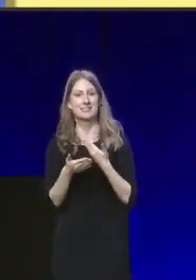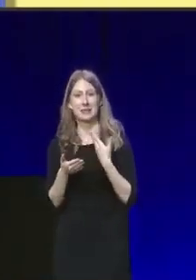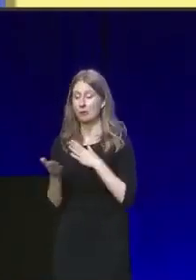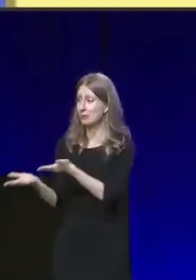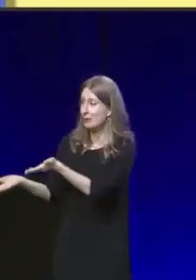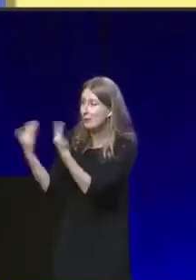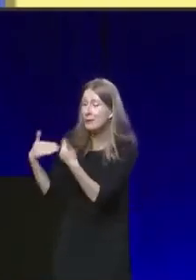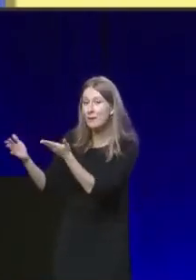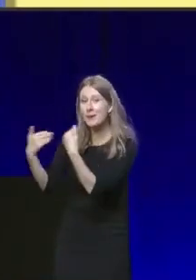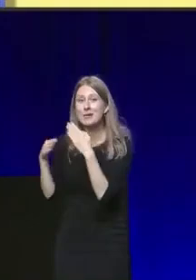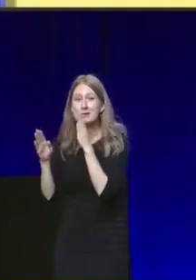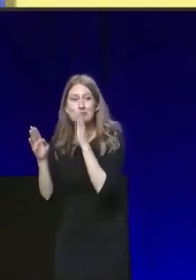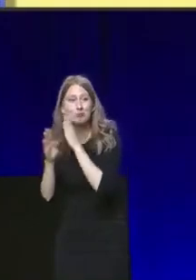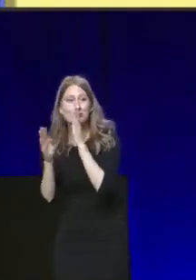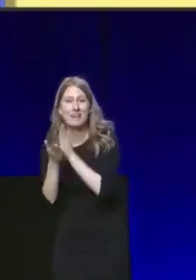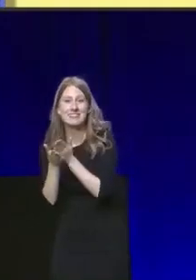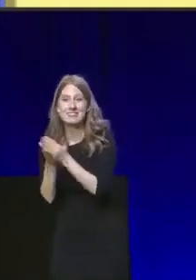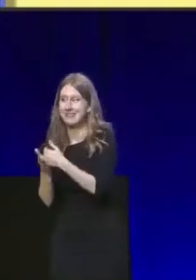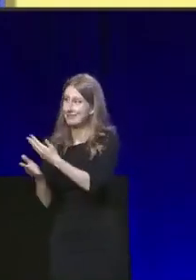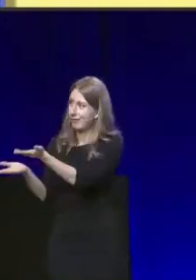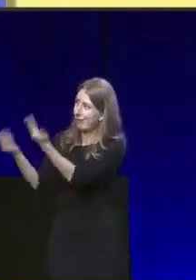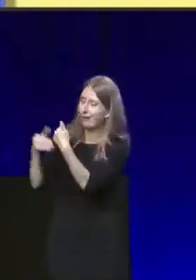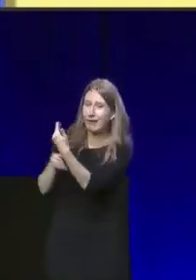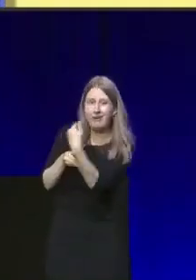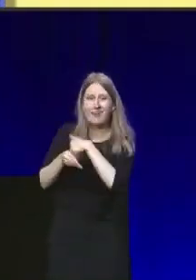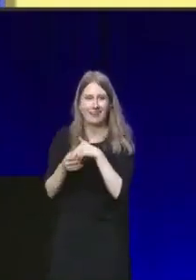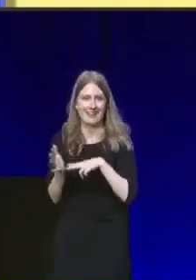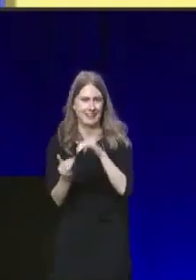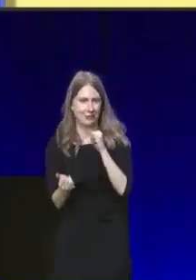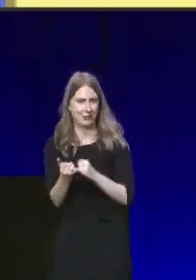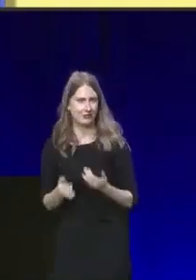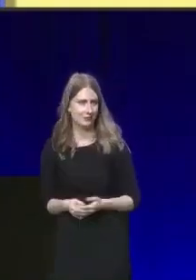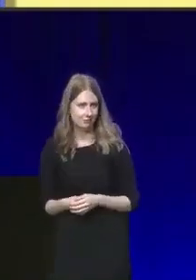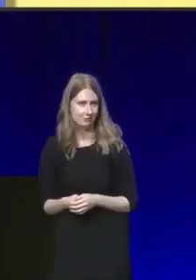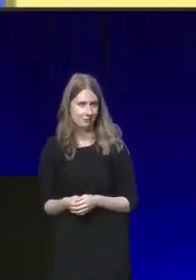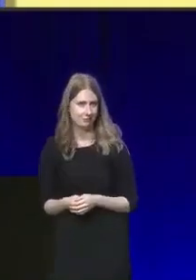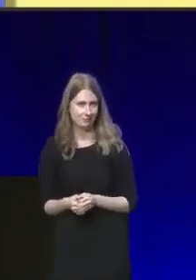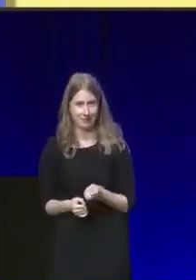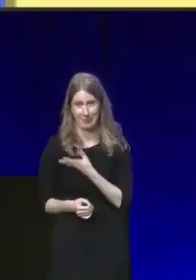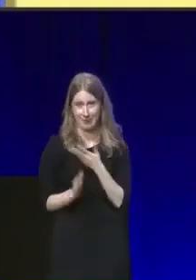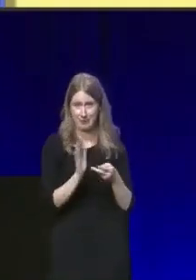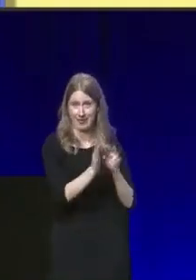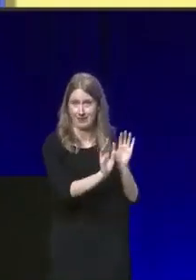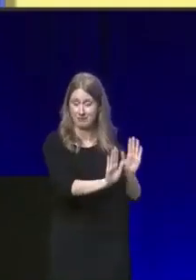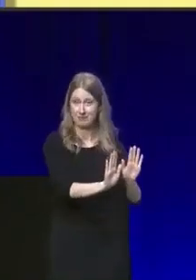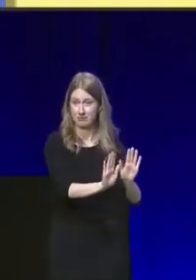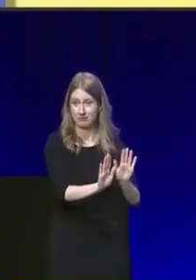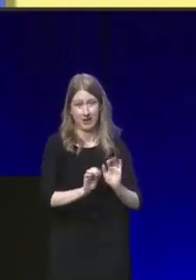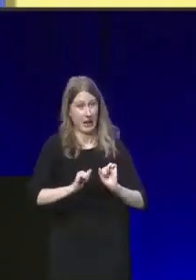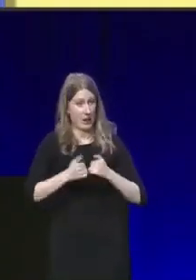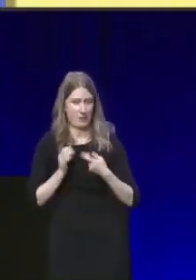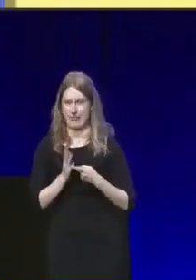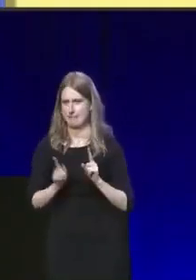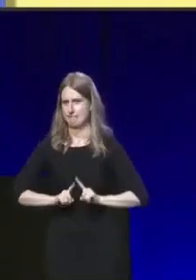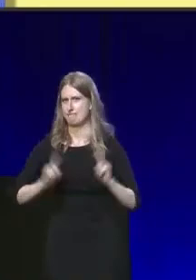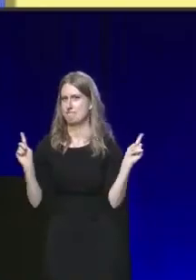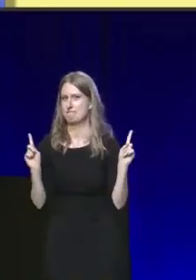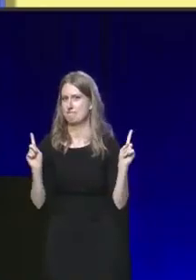sector involvement in the NHS. That might be Labour's plan. It's not our plan.